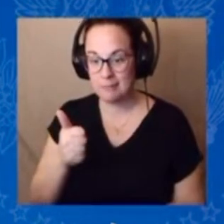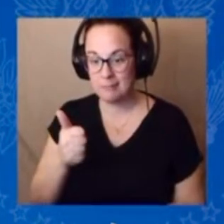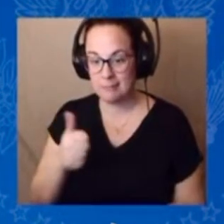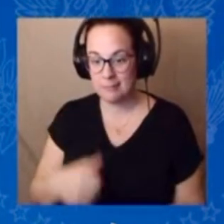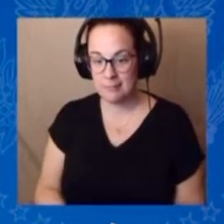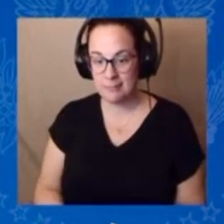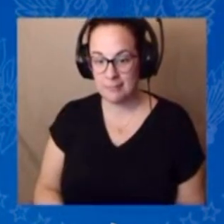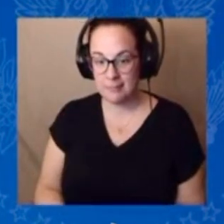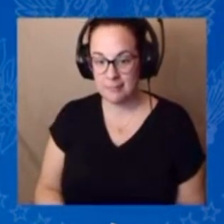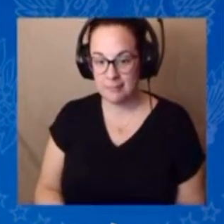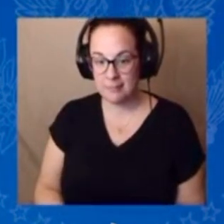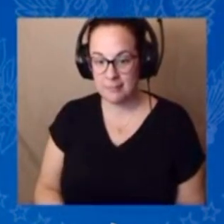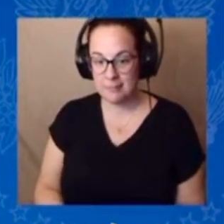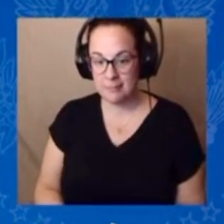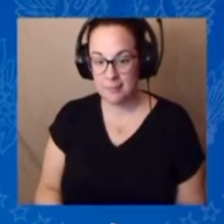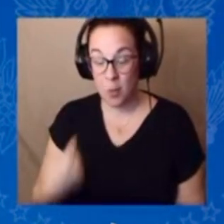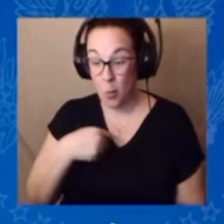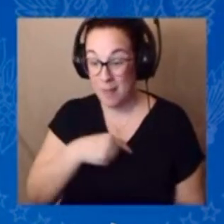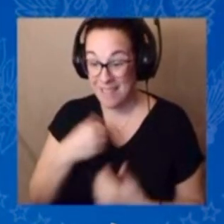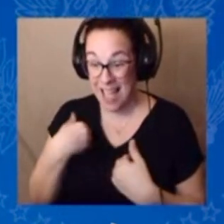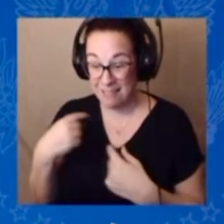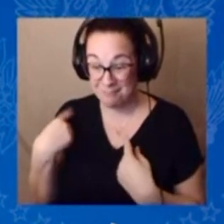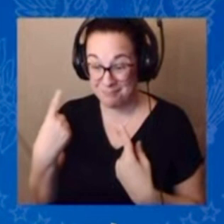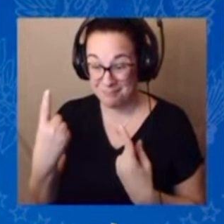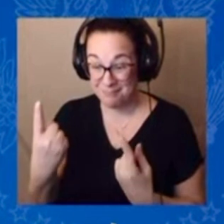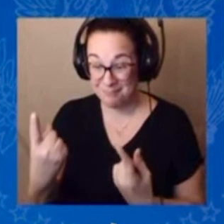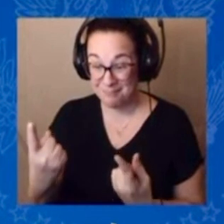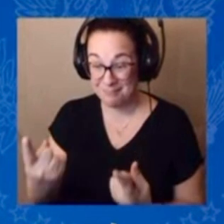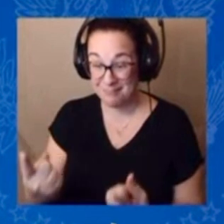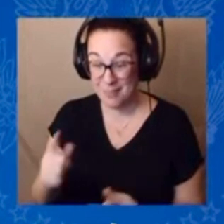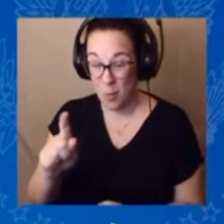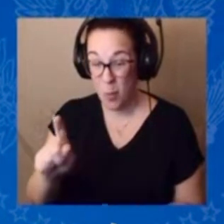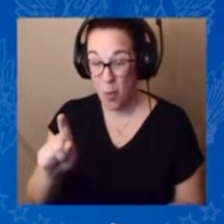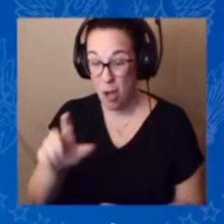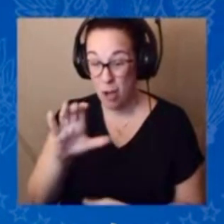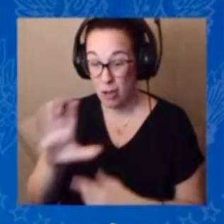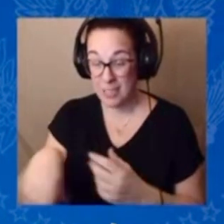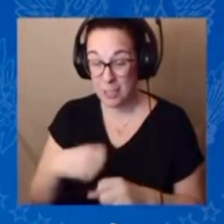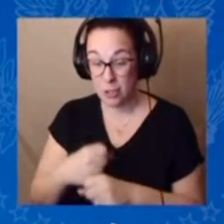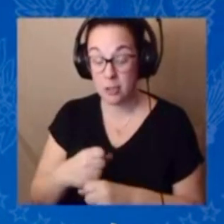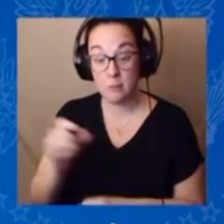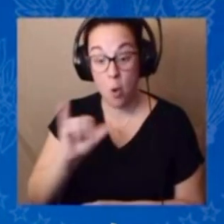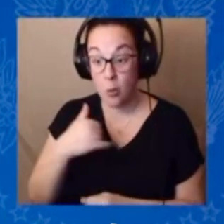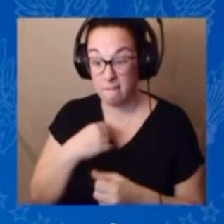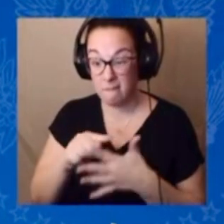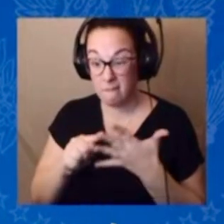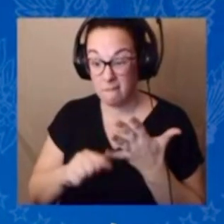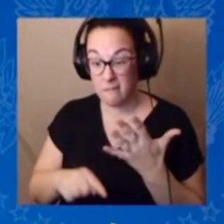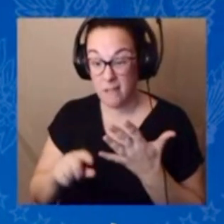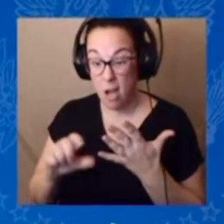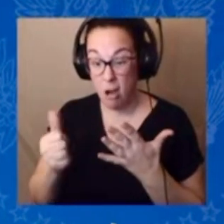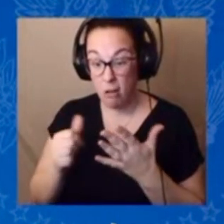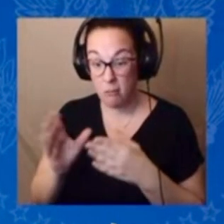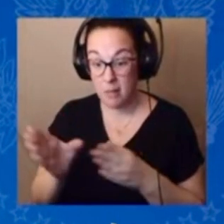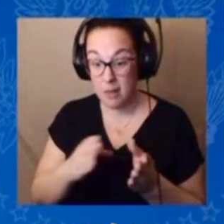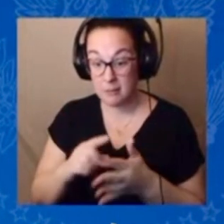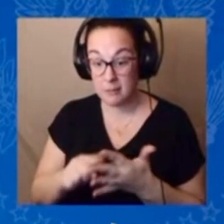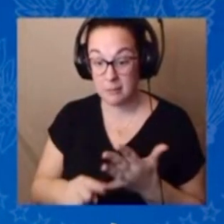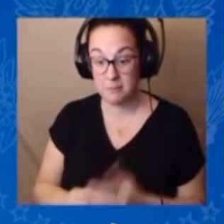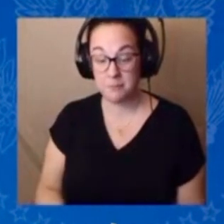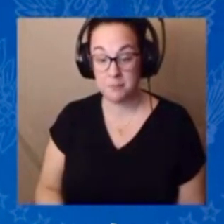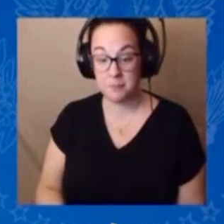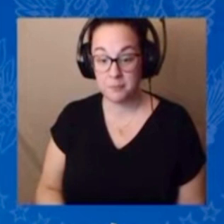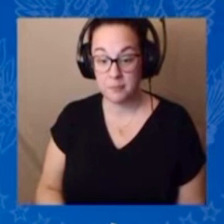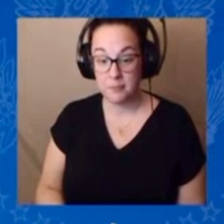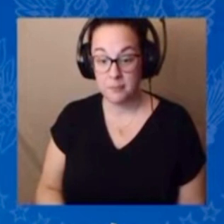Been around for 100 years. $10. Well, there's a couple other provisions there. If your mom or dad, God bless them, are on expensive